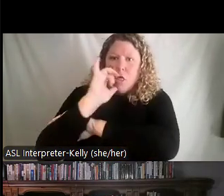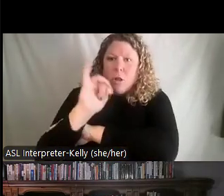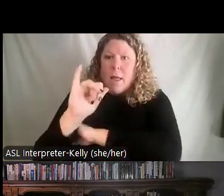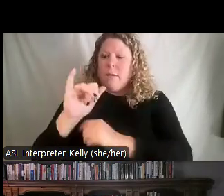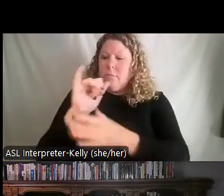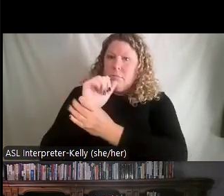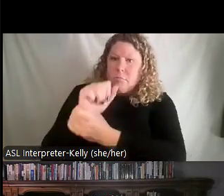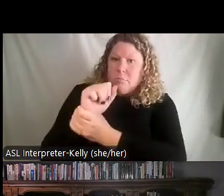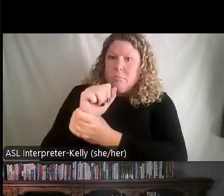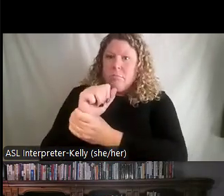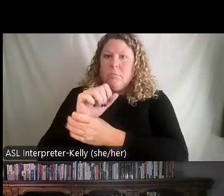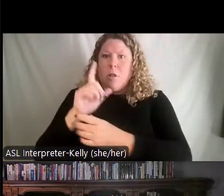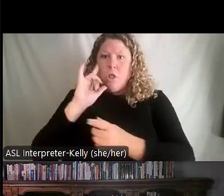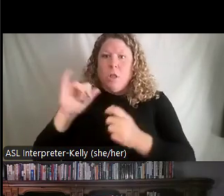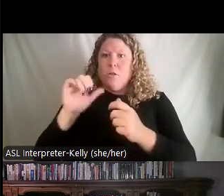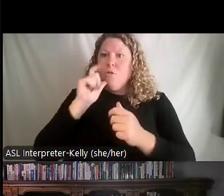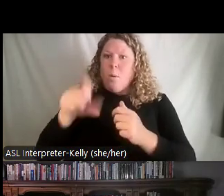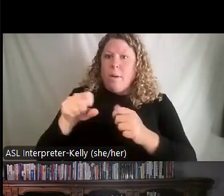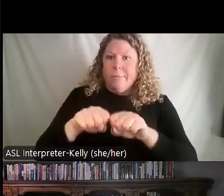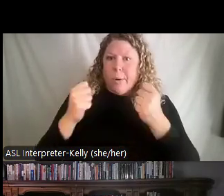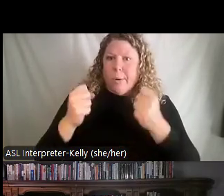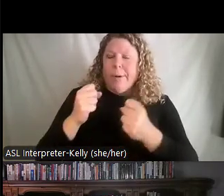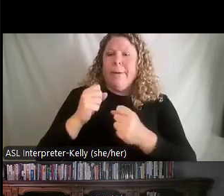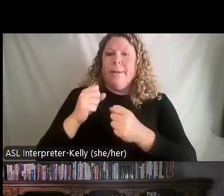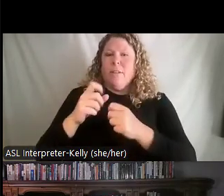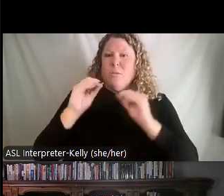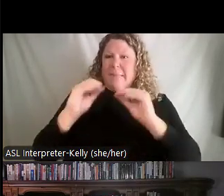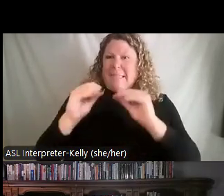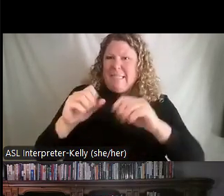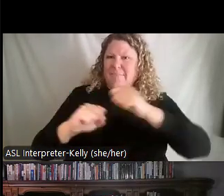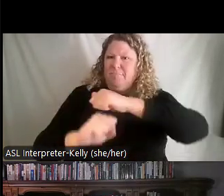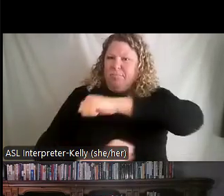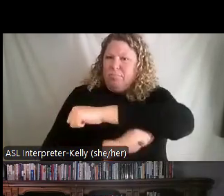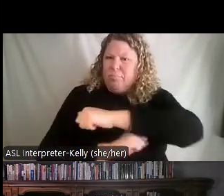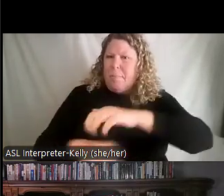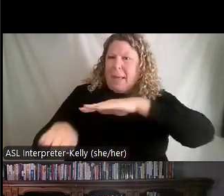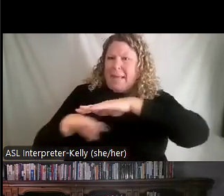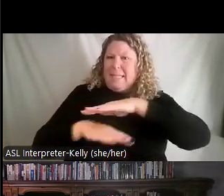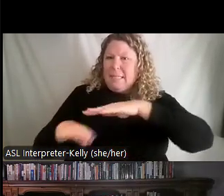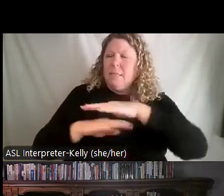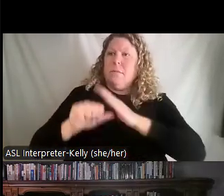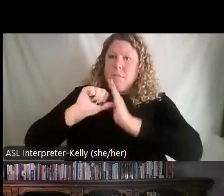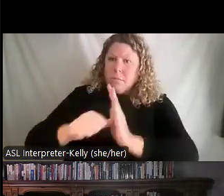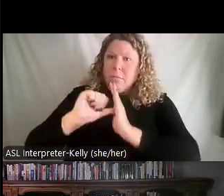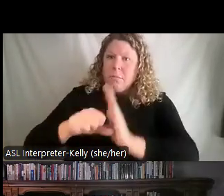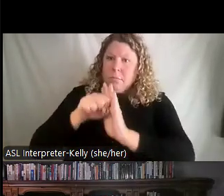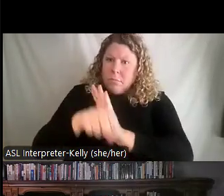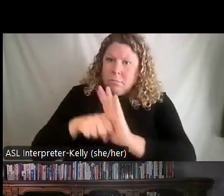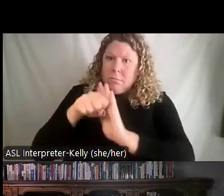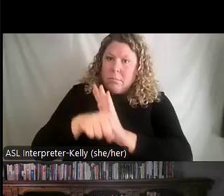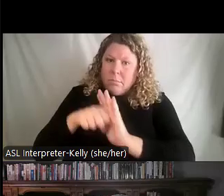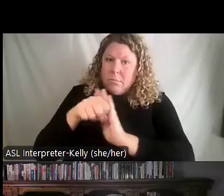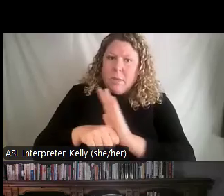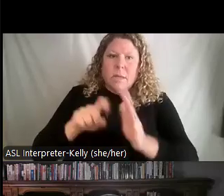to be so it doesn't get broken when you strike. You're teaching all of these fundamentals and you keep on repeating them over and over again until it becomes